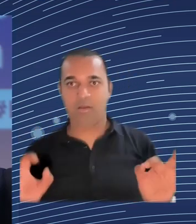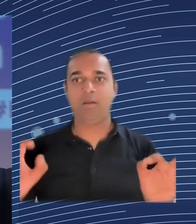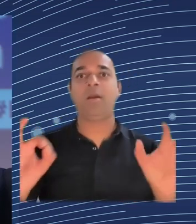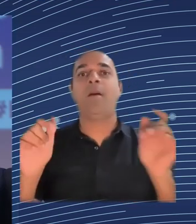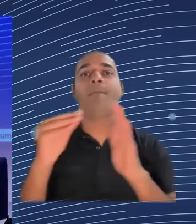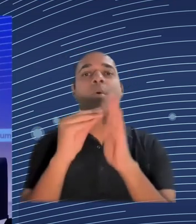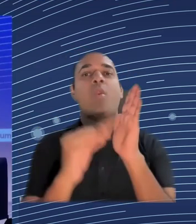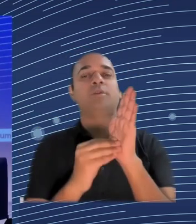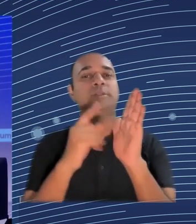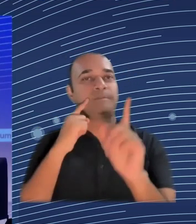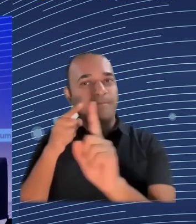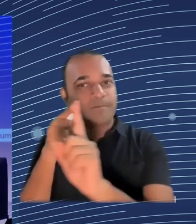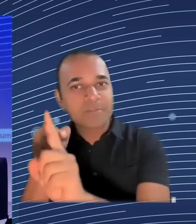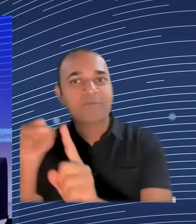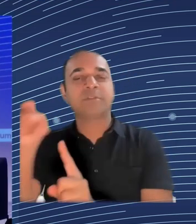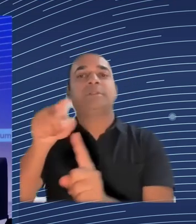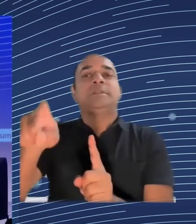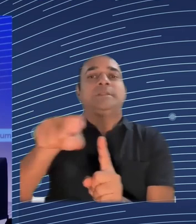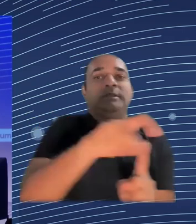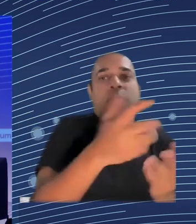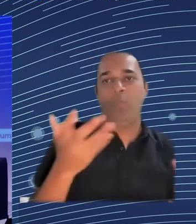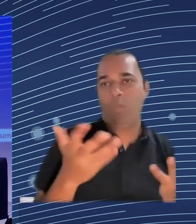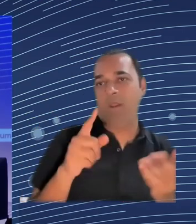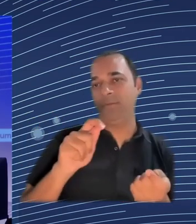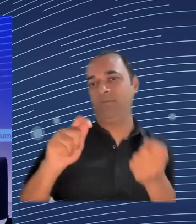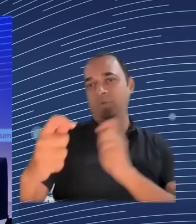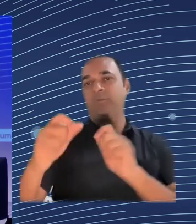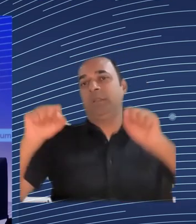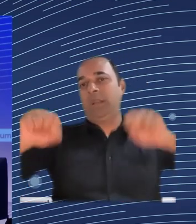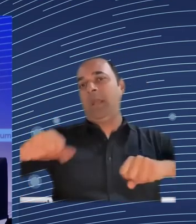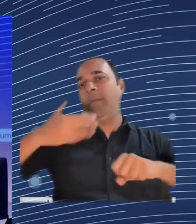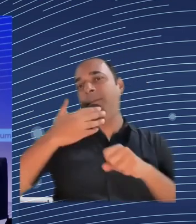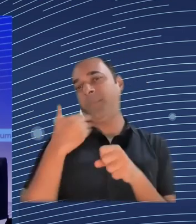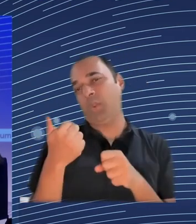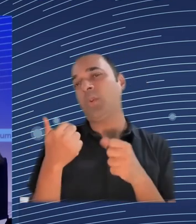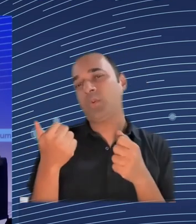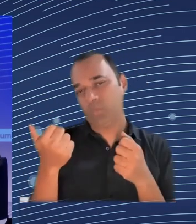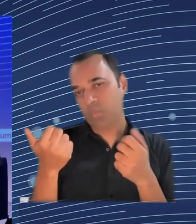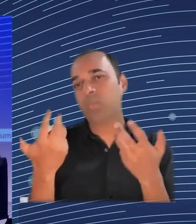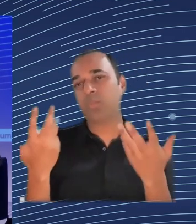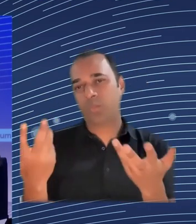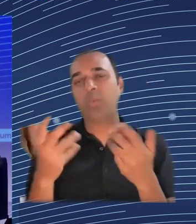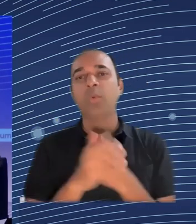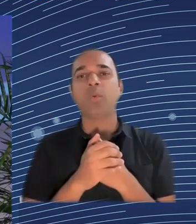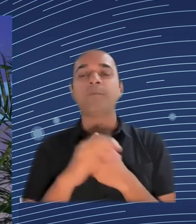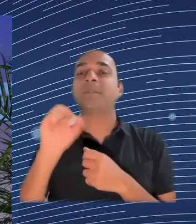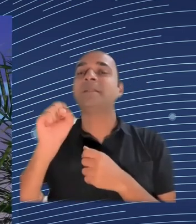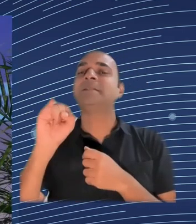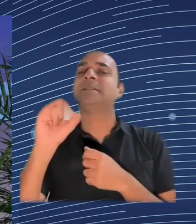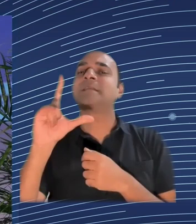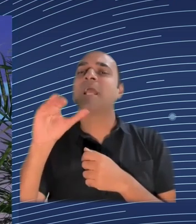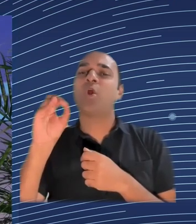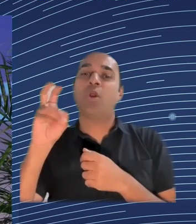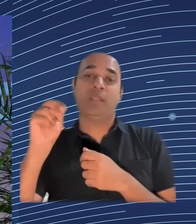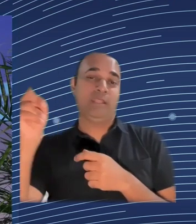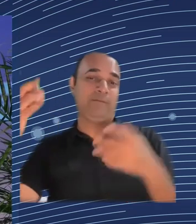Yes, maybe a type of blending of the two tools is useful in terms of